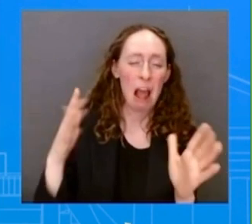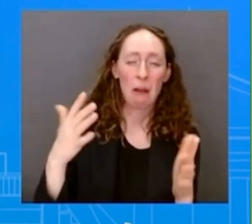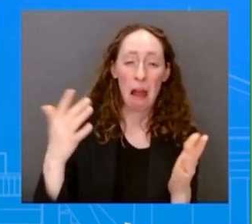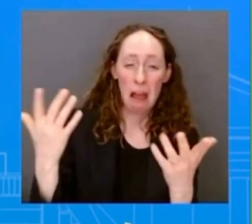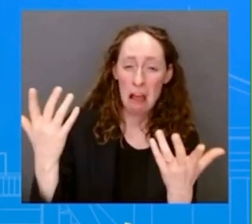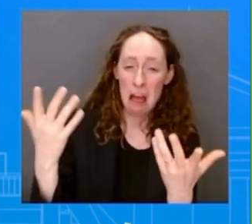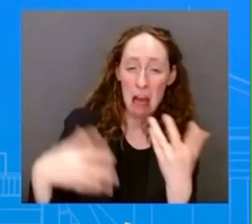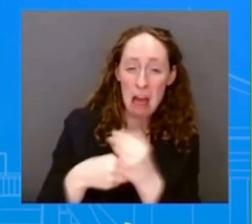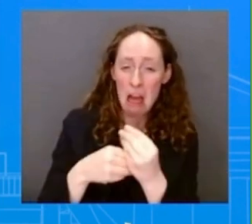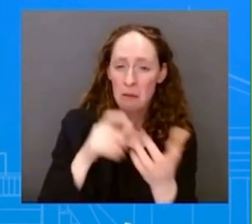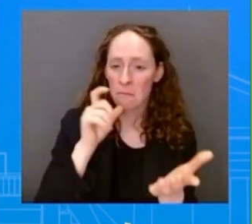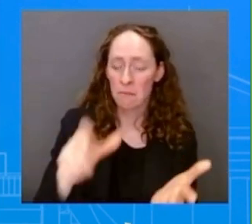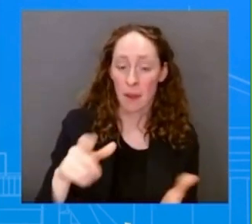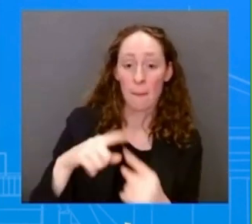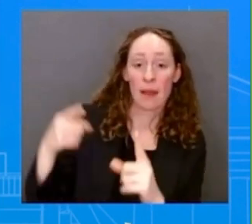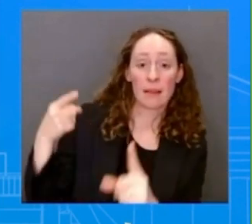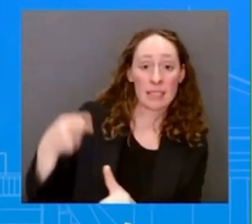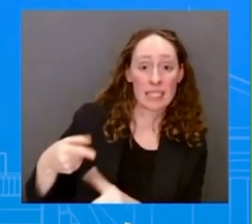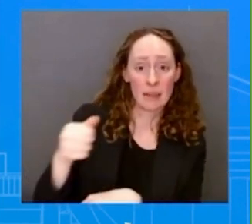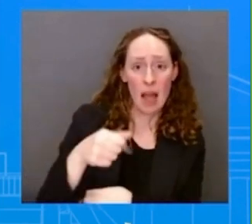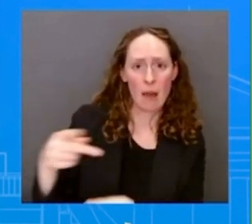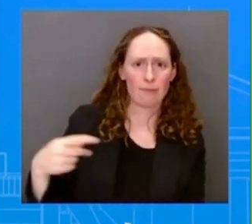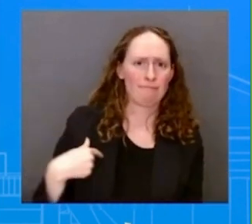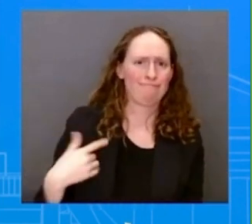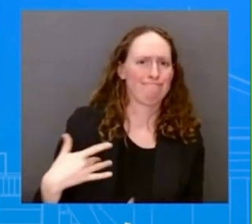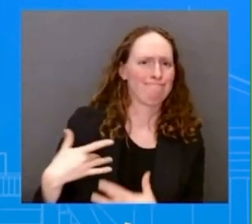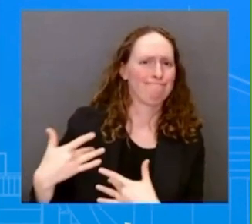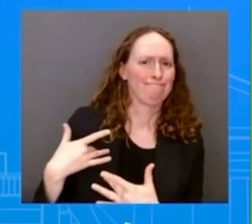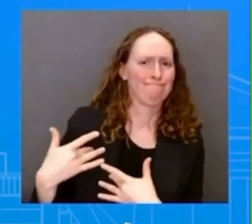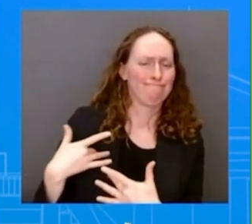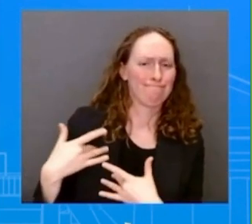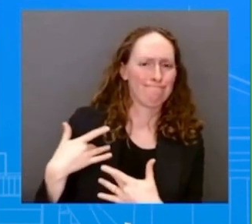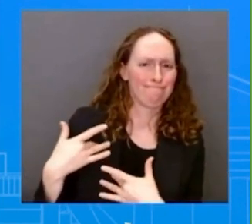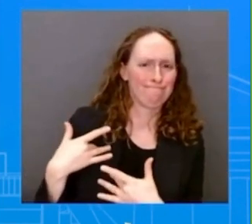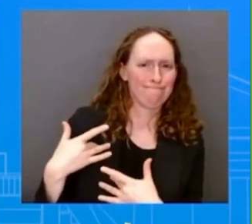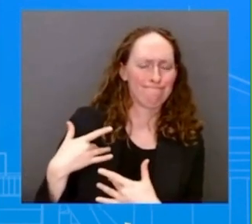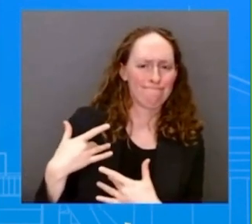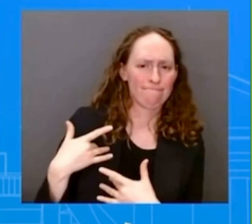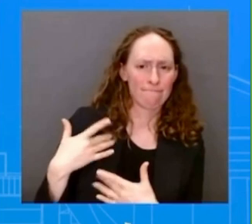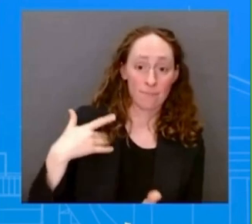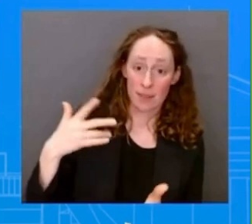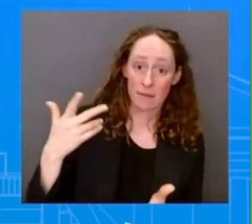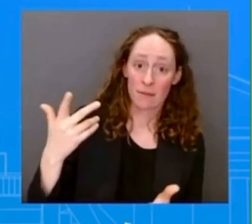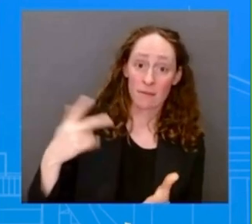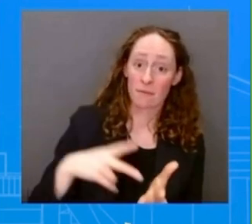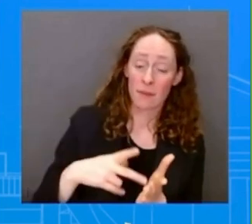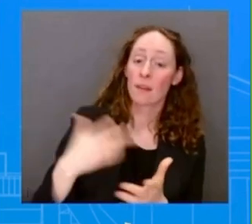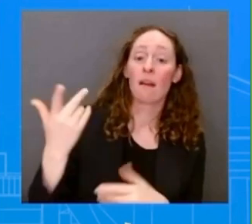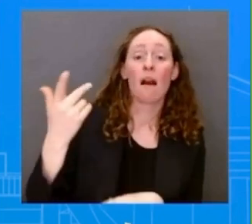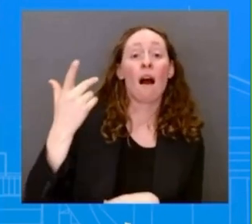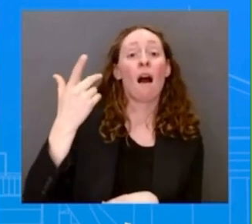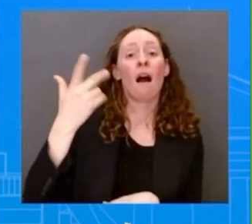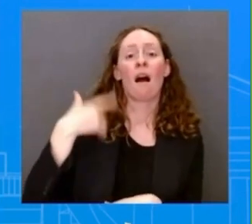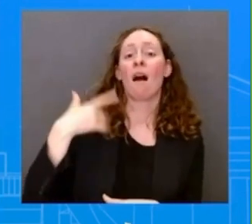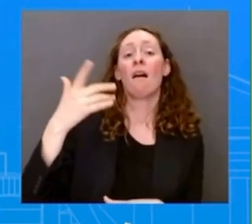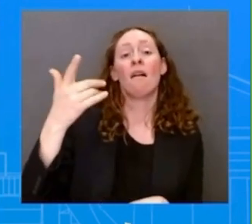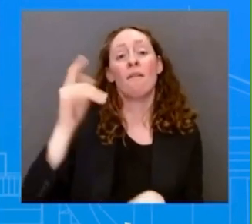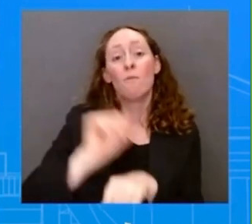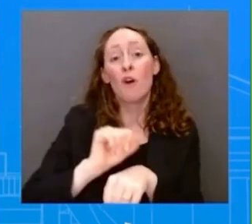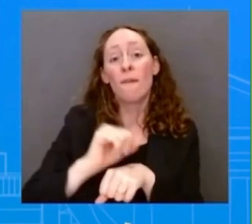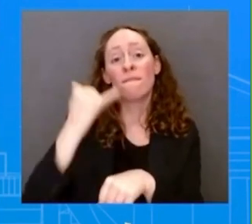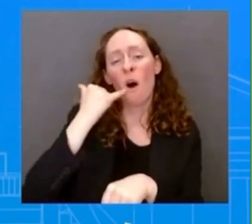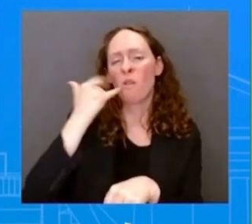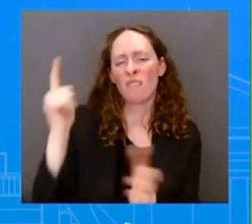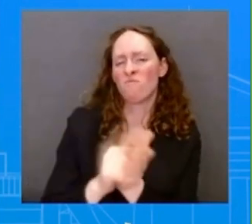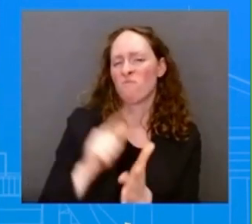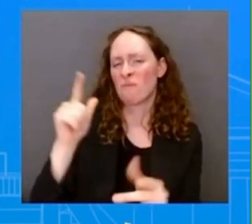phones. The President has banned it from government phones, and we'll leave The Press. I have one of the last five documents. Is that best for you or